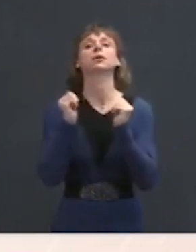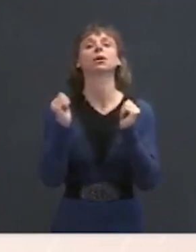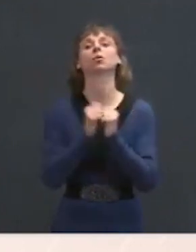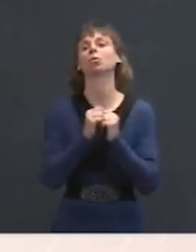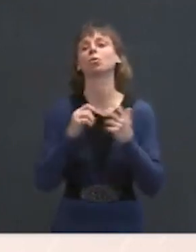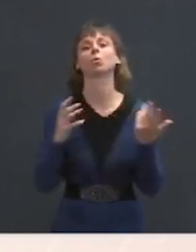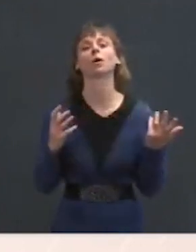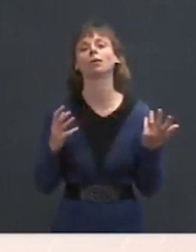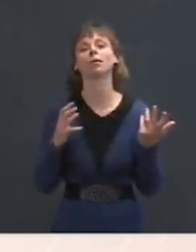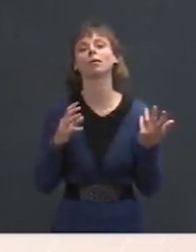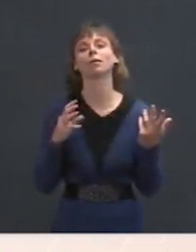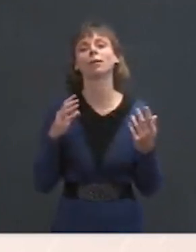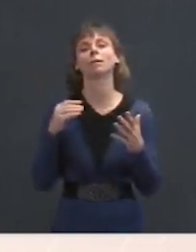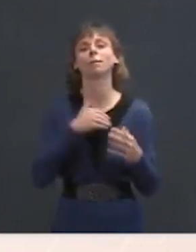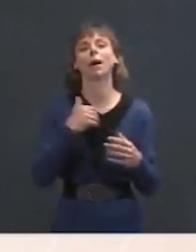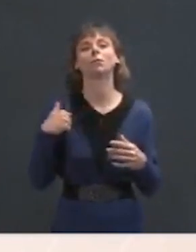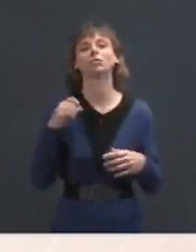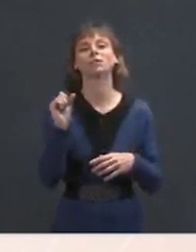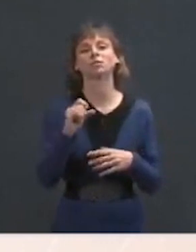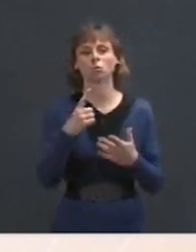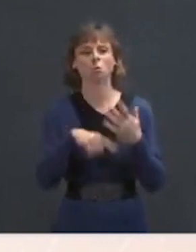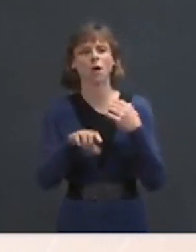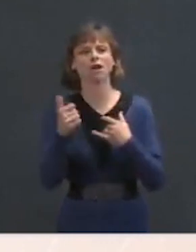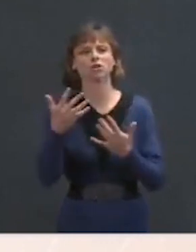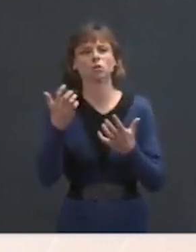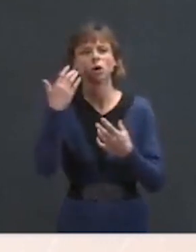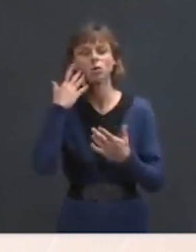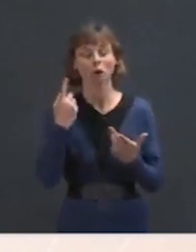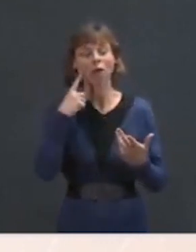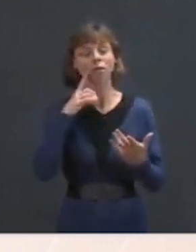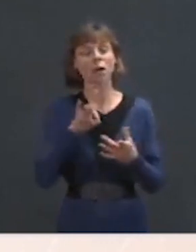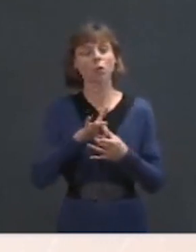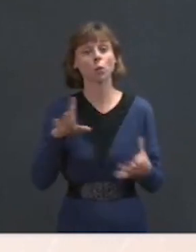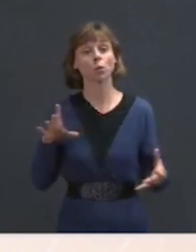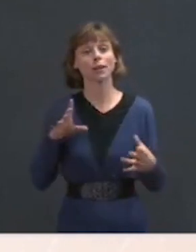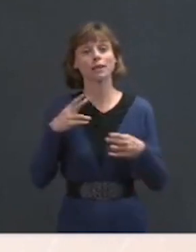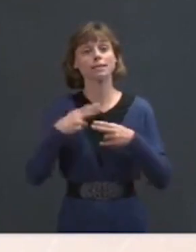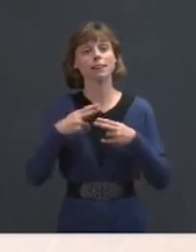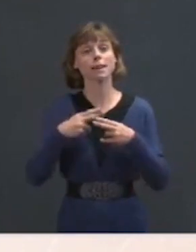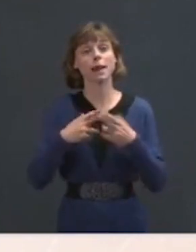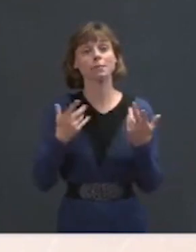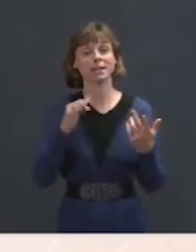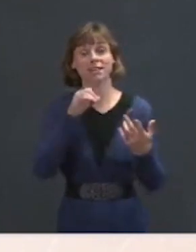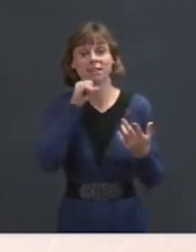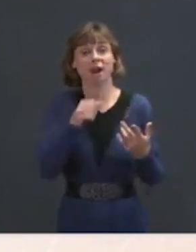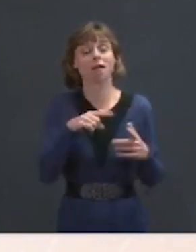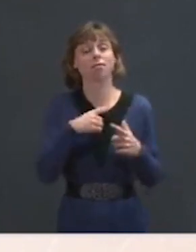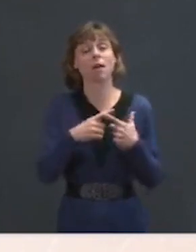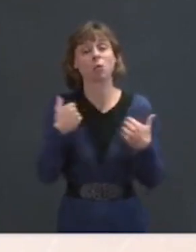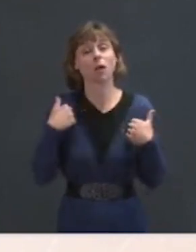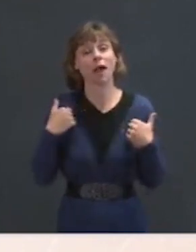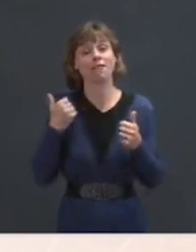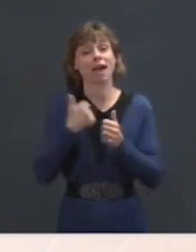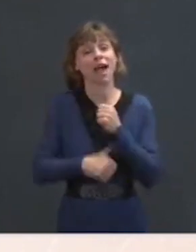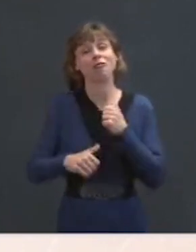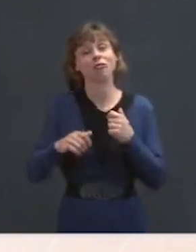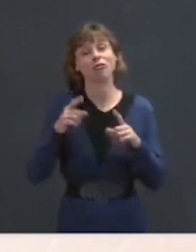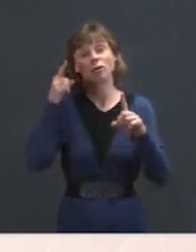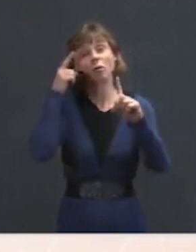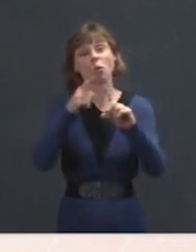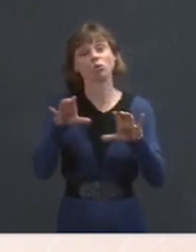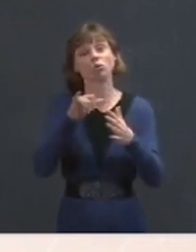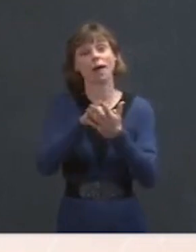else would you like to know? A lot of names? Oh, I think we did release the names. If we haven't, we certainly have every intention of doing that this afternoon. Very good.